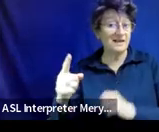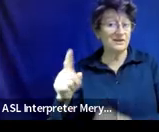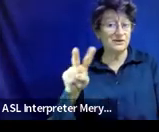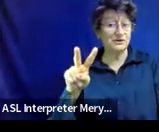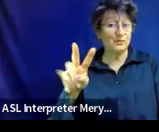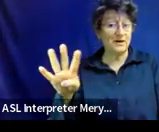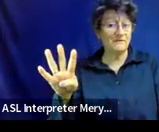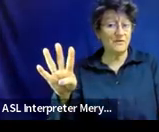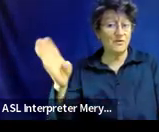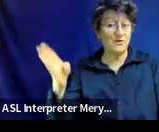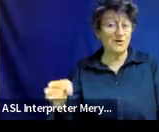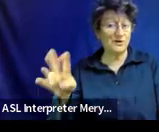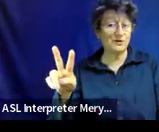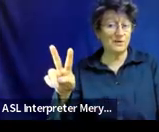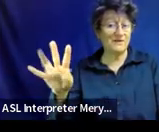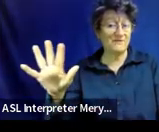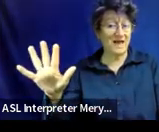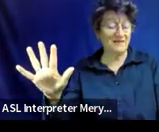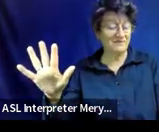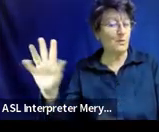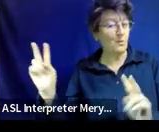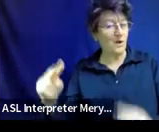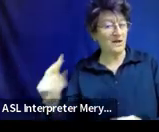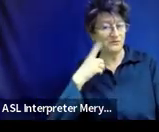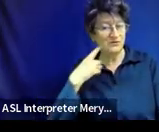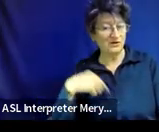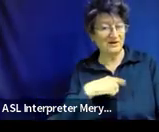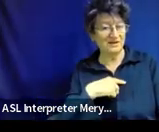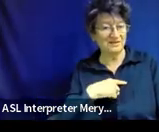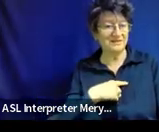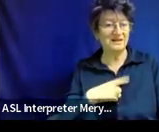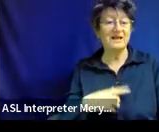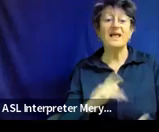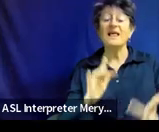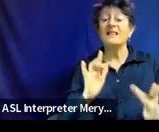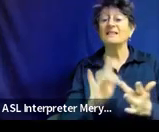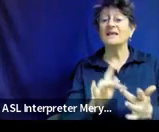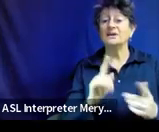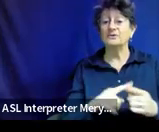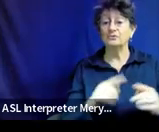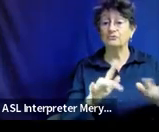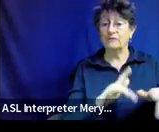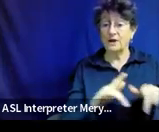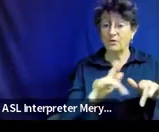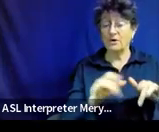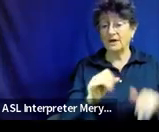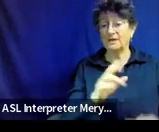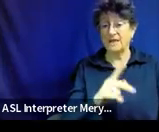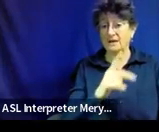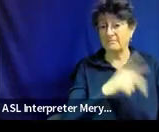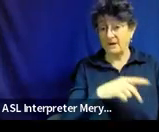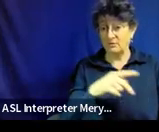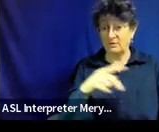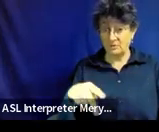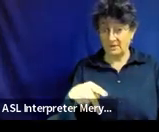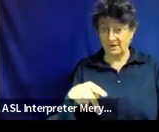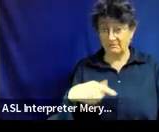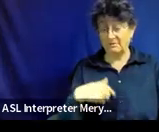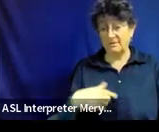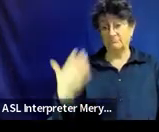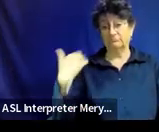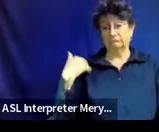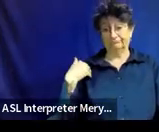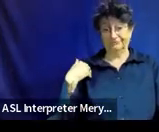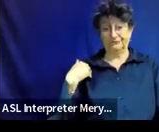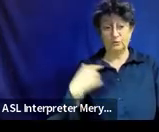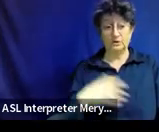So, you know, keep an eye out for us. And then we have the links to the recordings and the PowerPoints that we have previously done. And